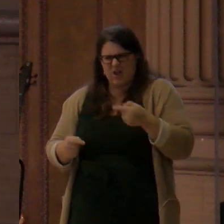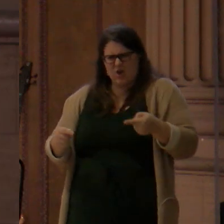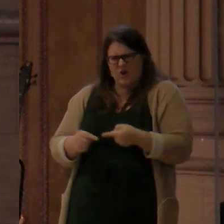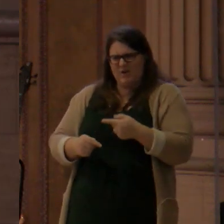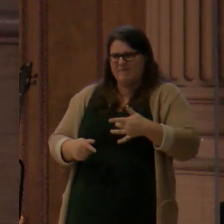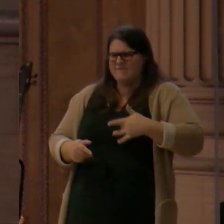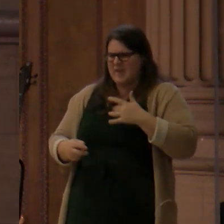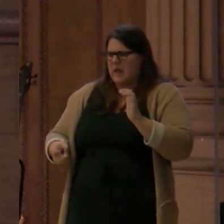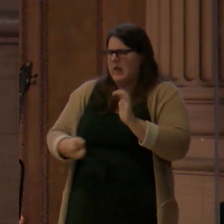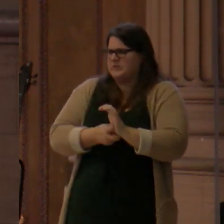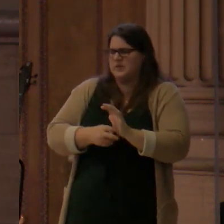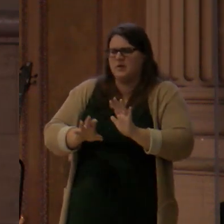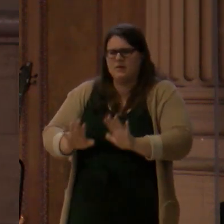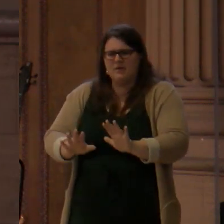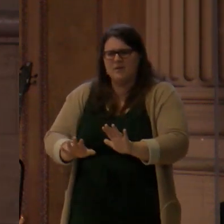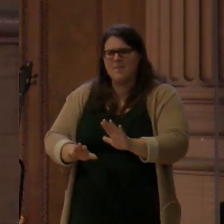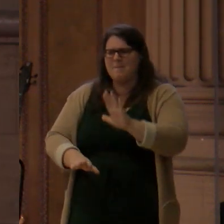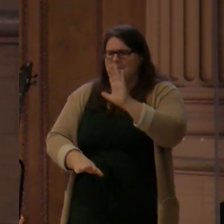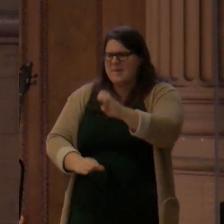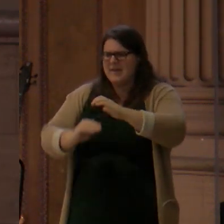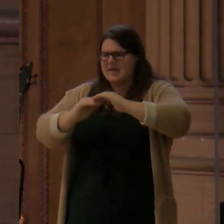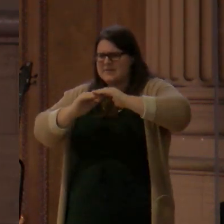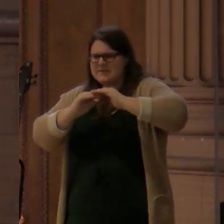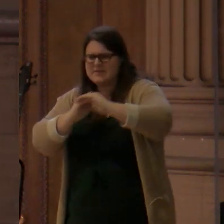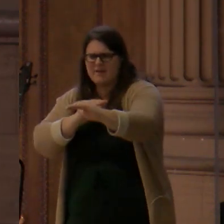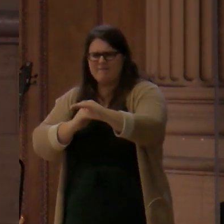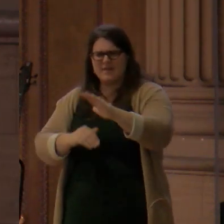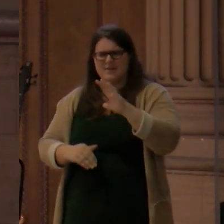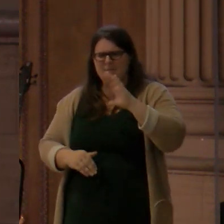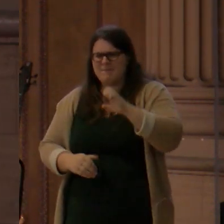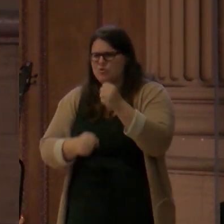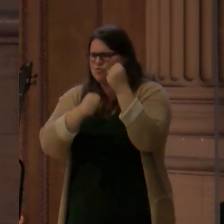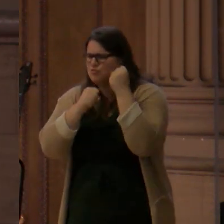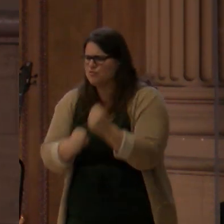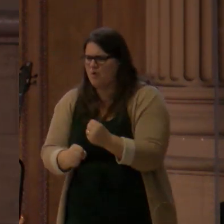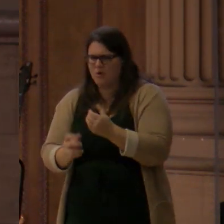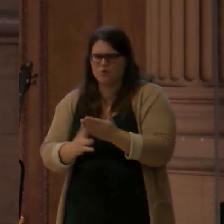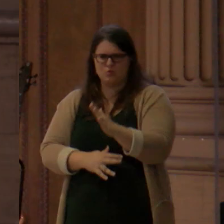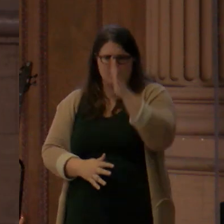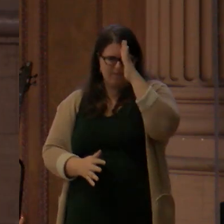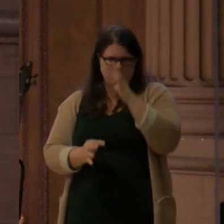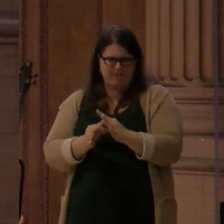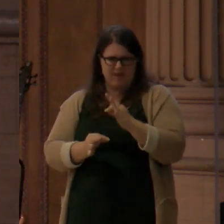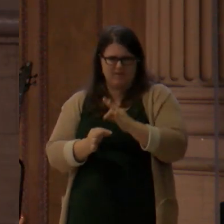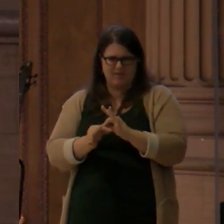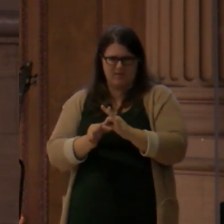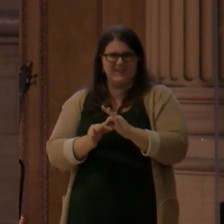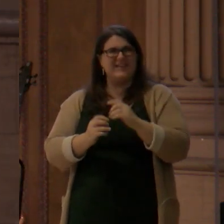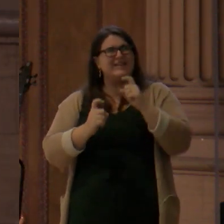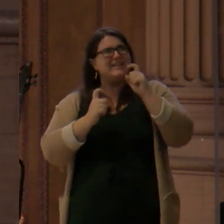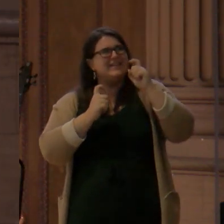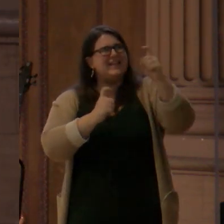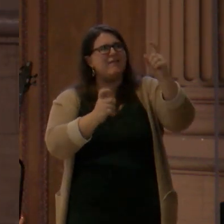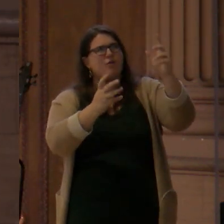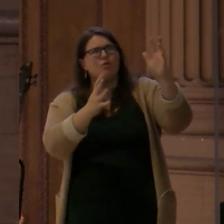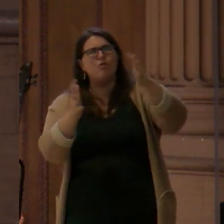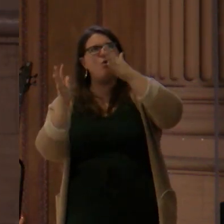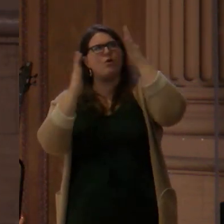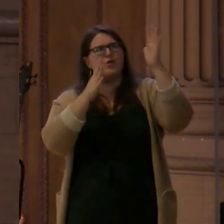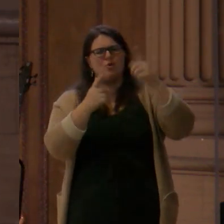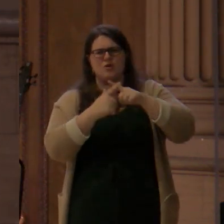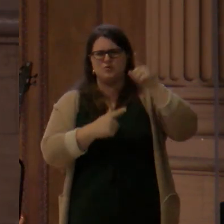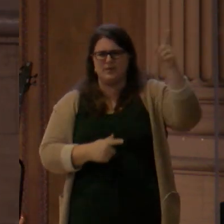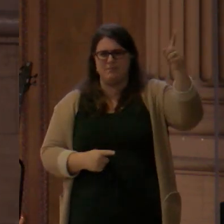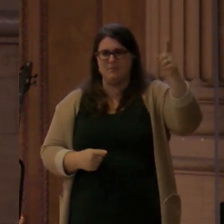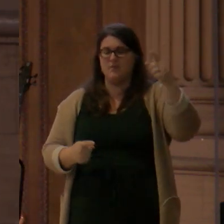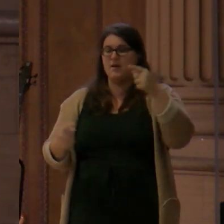being strong in faith, giving glory to God. Again, the church has an enemy but not a conqueror.